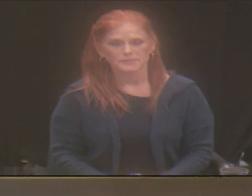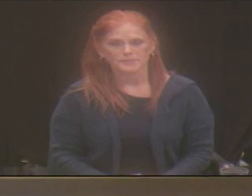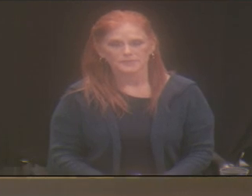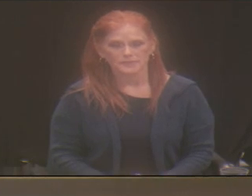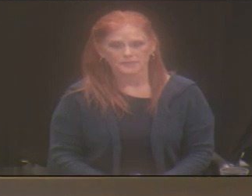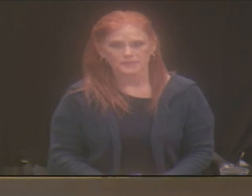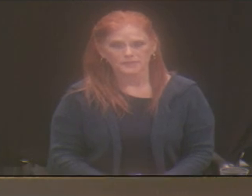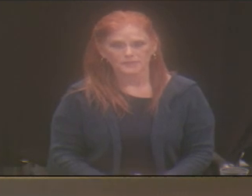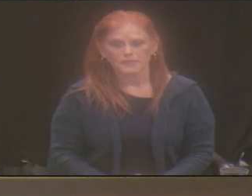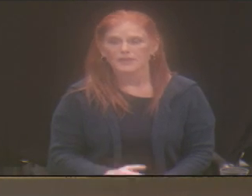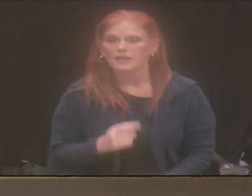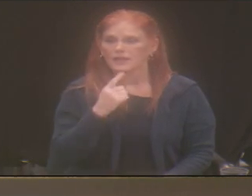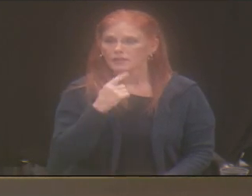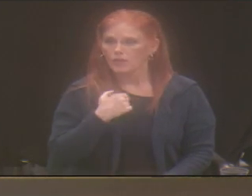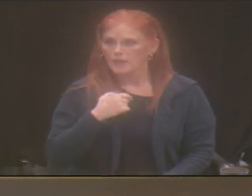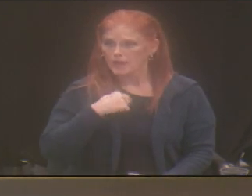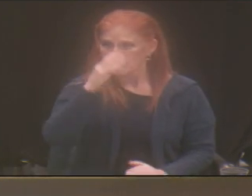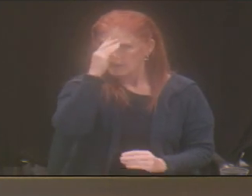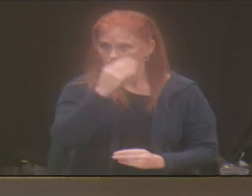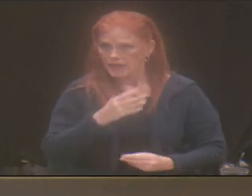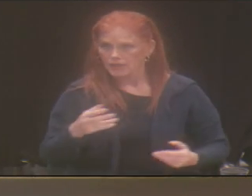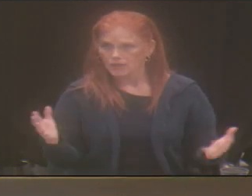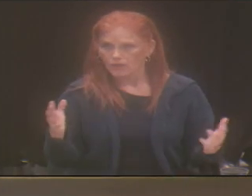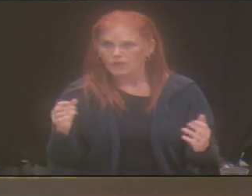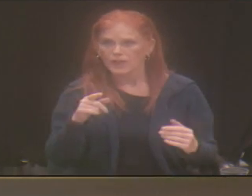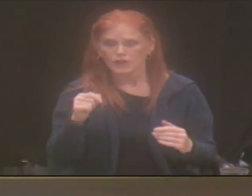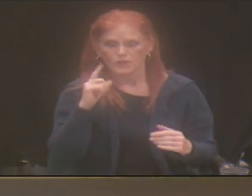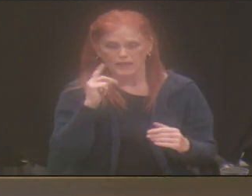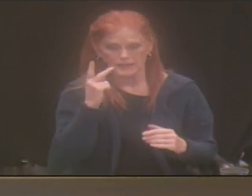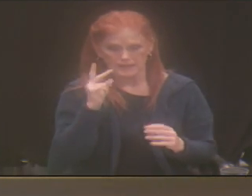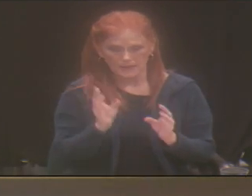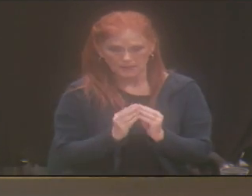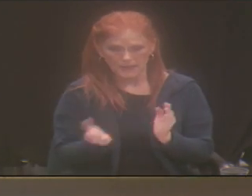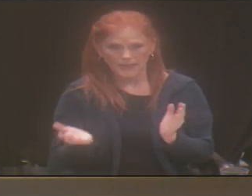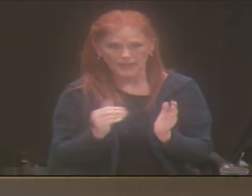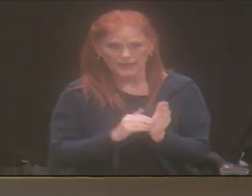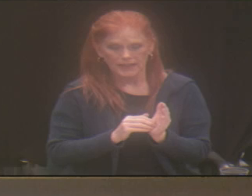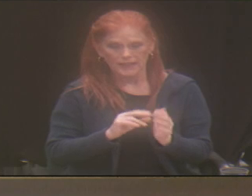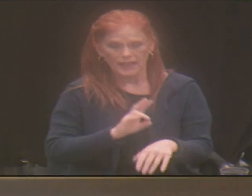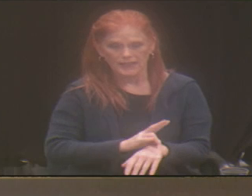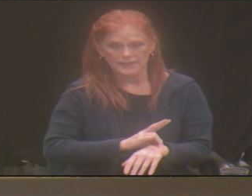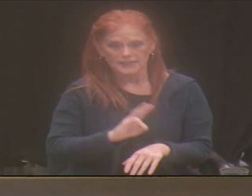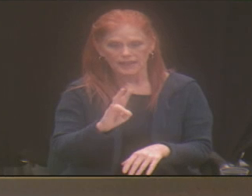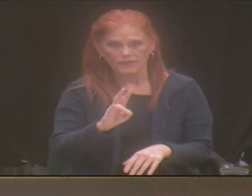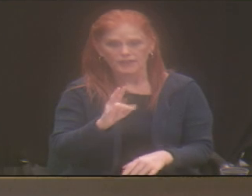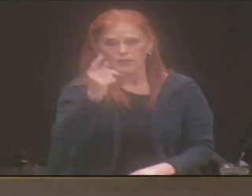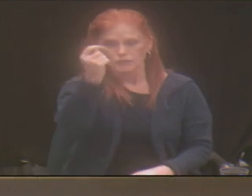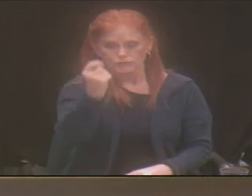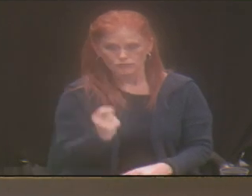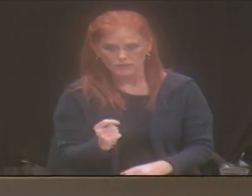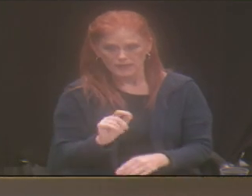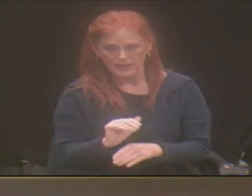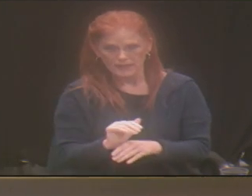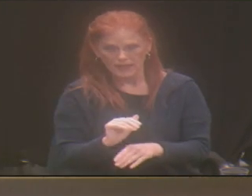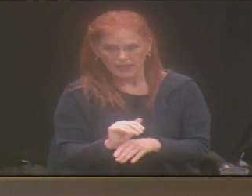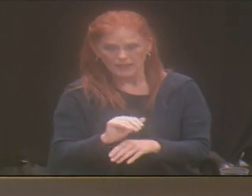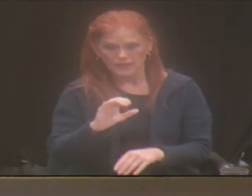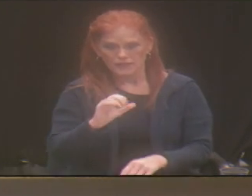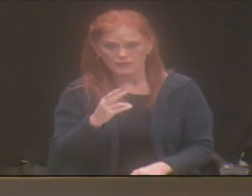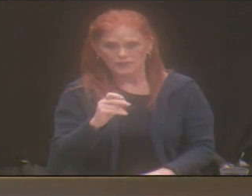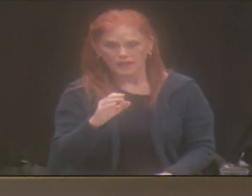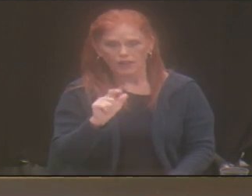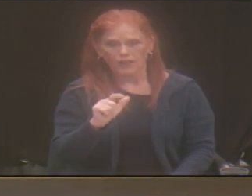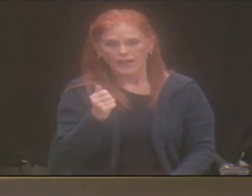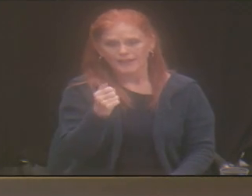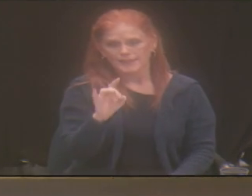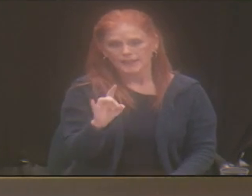told that I should inform you that rebroadcasts of our meetings are presented at 7 p.m. each Tuesday evening on Channel 18